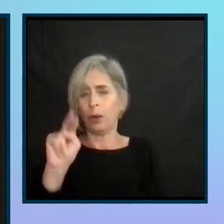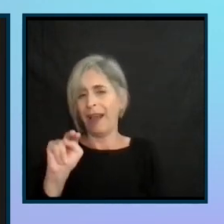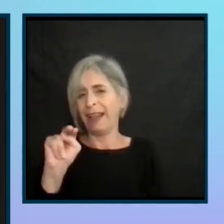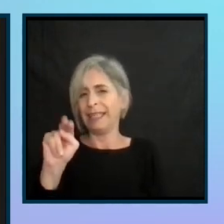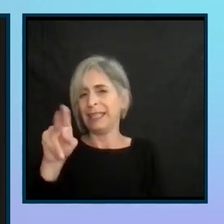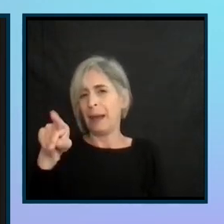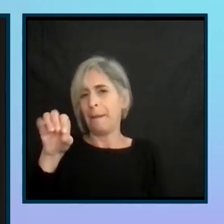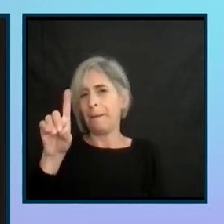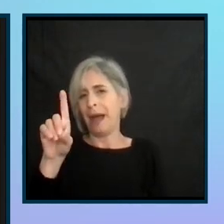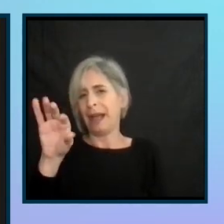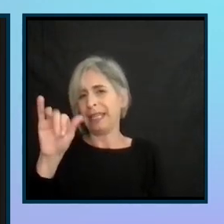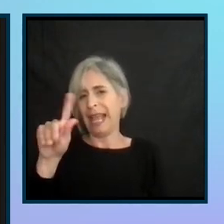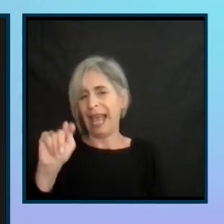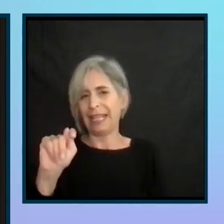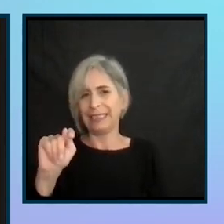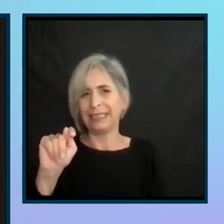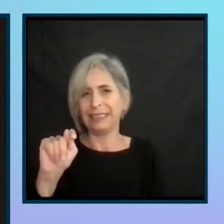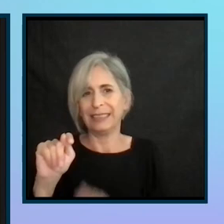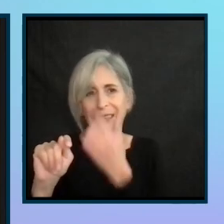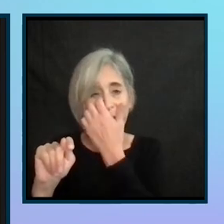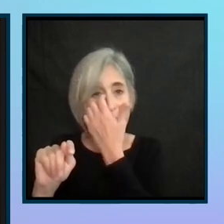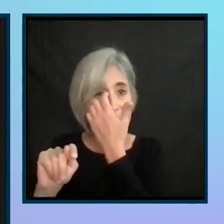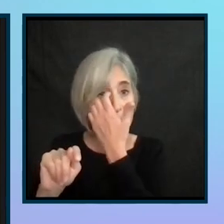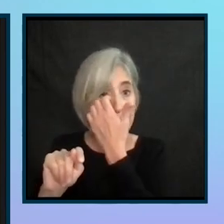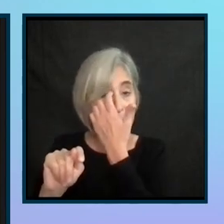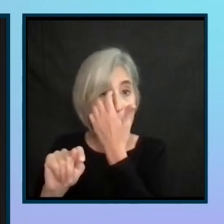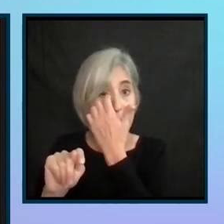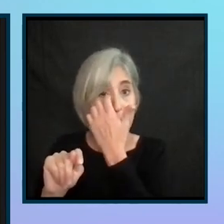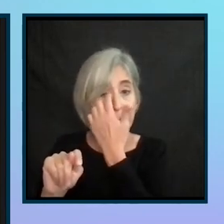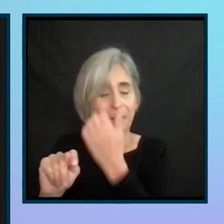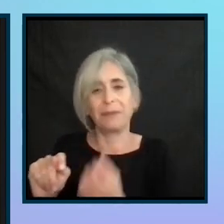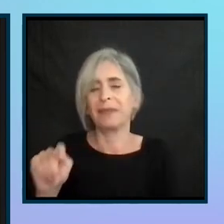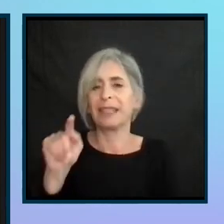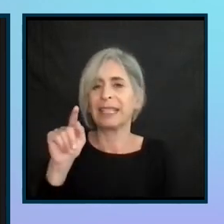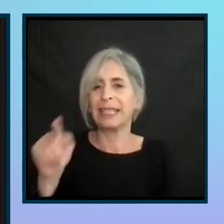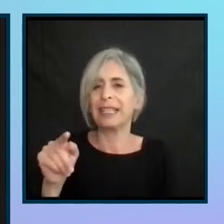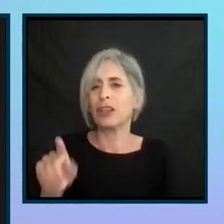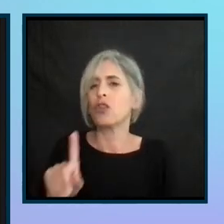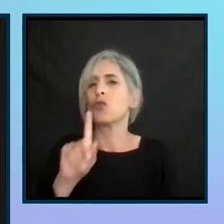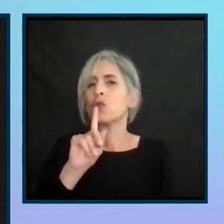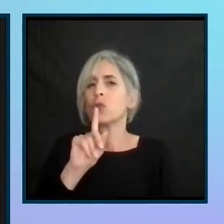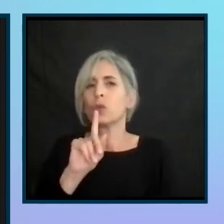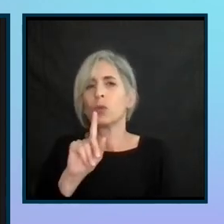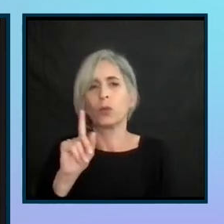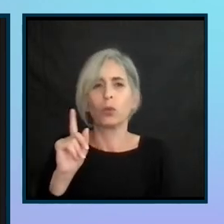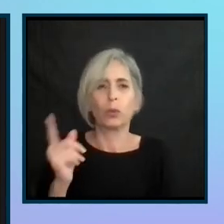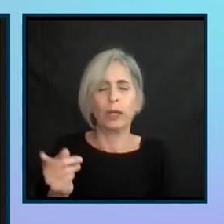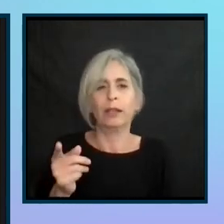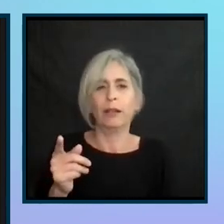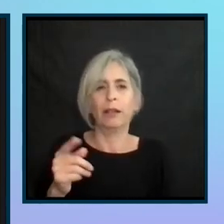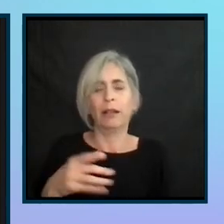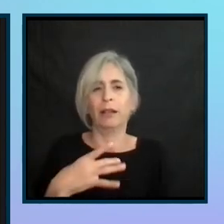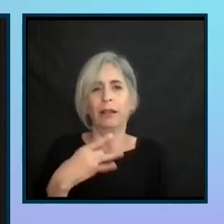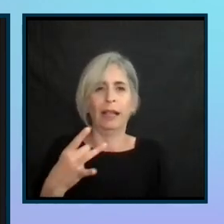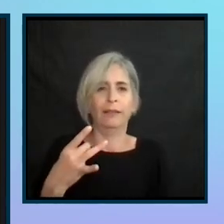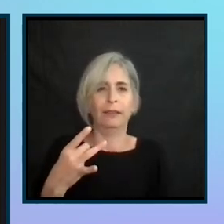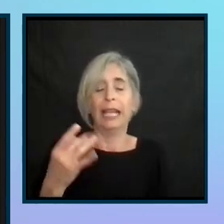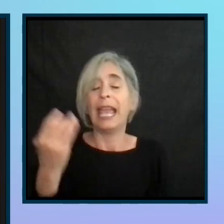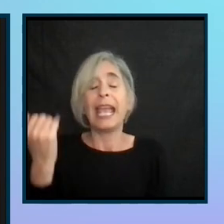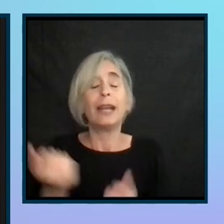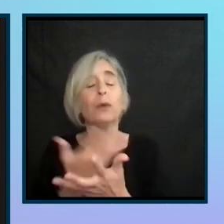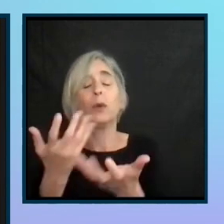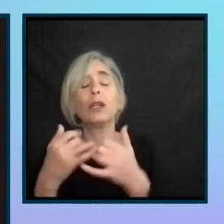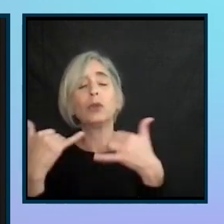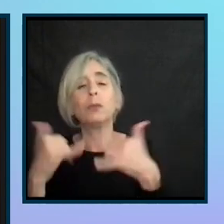day and it was iAccessVO. That's what he had called it before. And now it's that real blind tech show. And he said, anybody wants to play fantasy